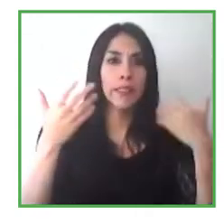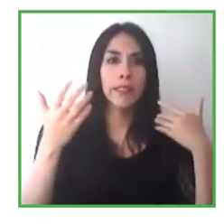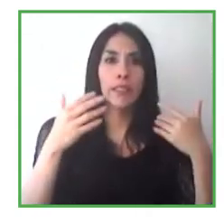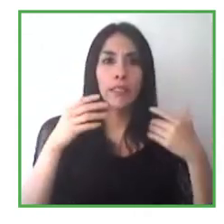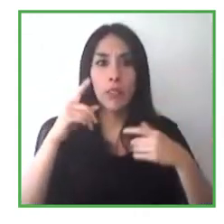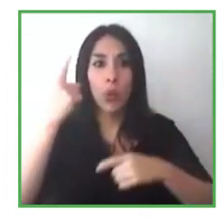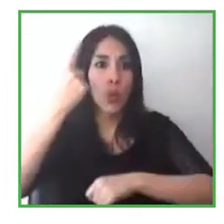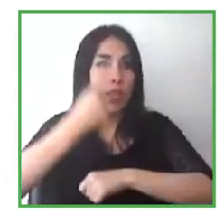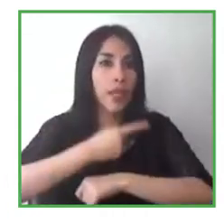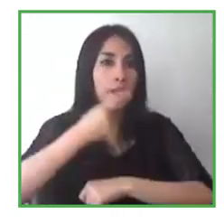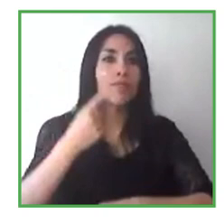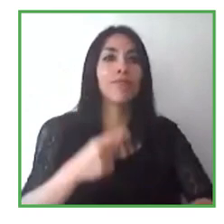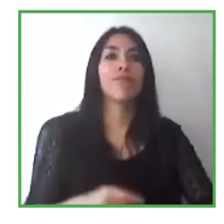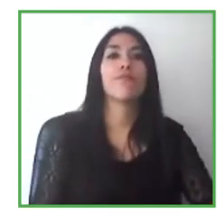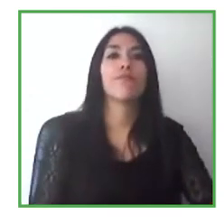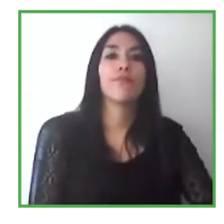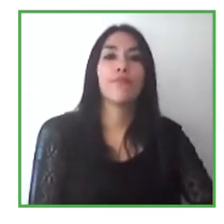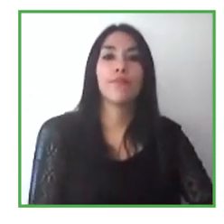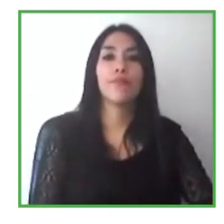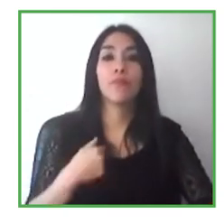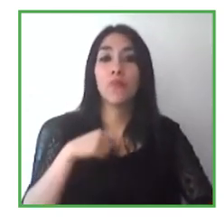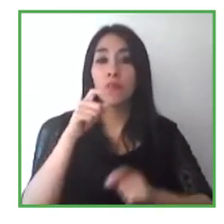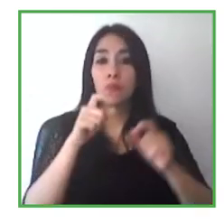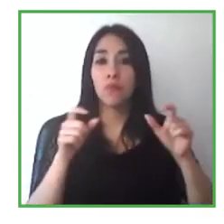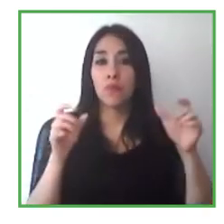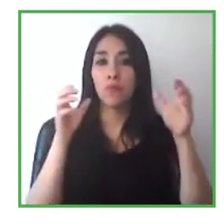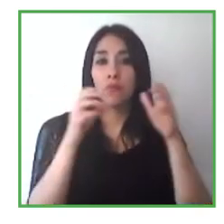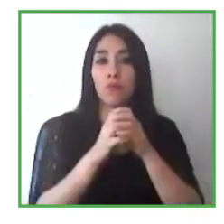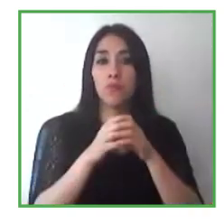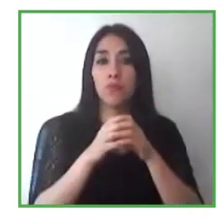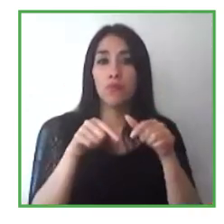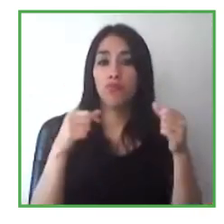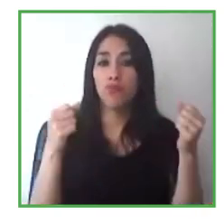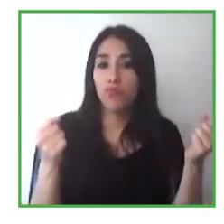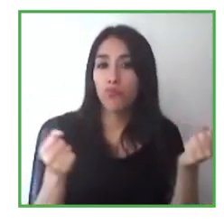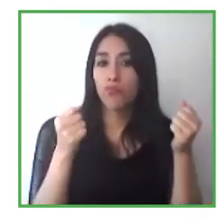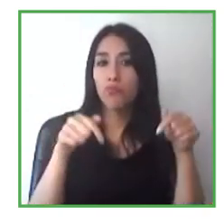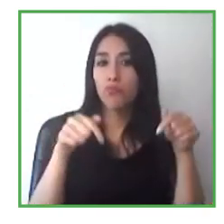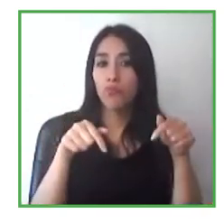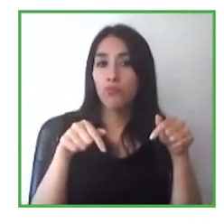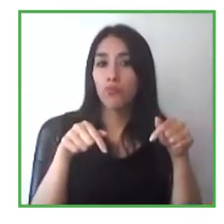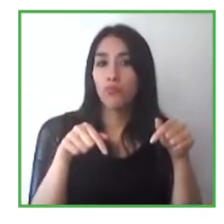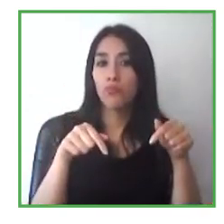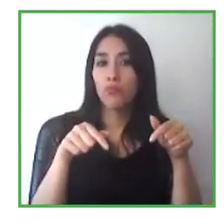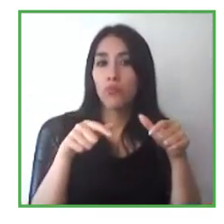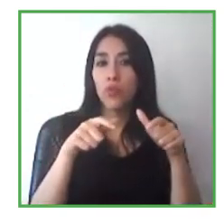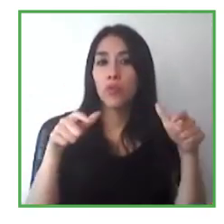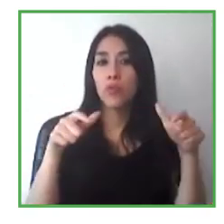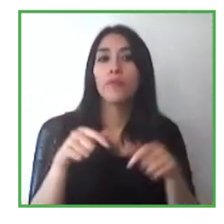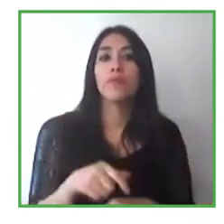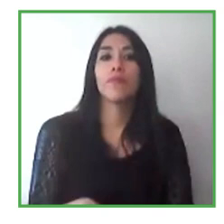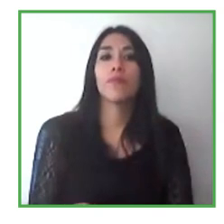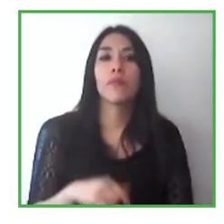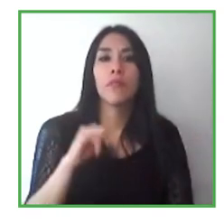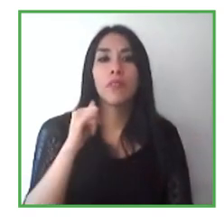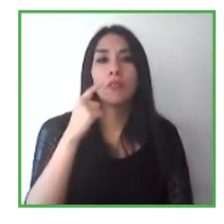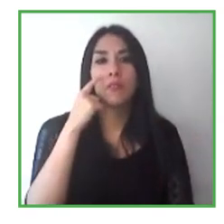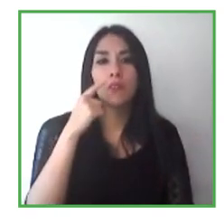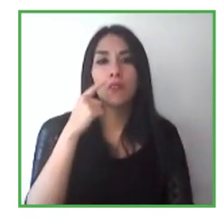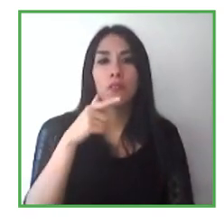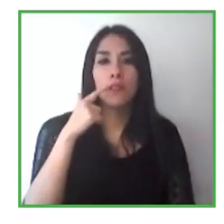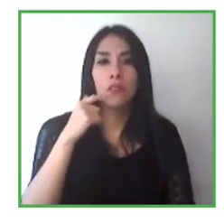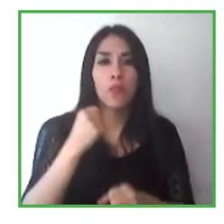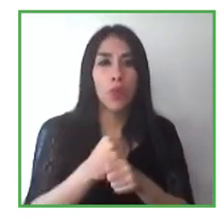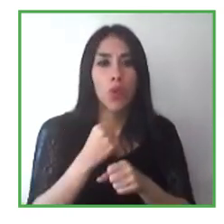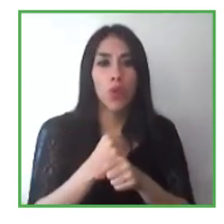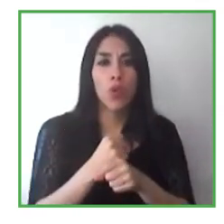fact, we work, of course, with the special population with people on the spectrum and with an autism spectrum profile.